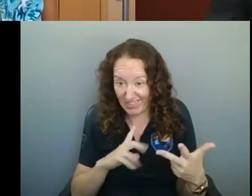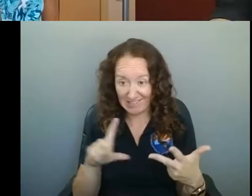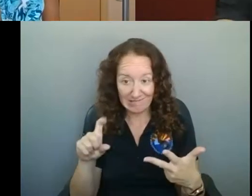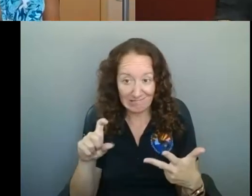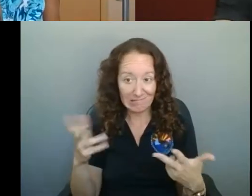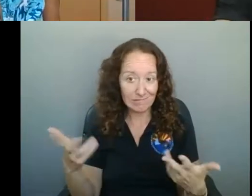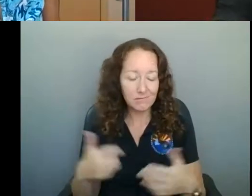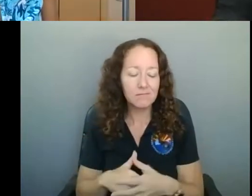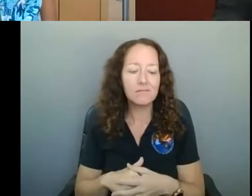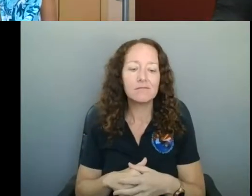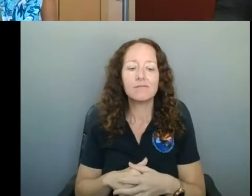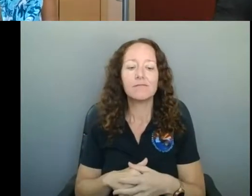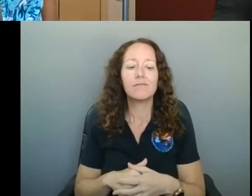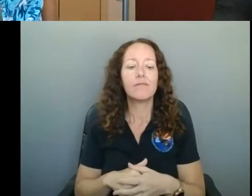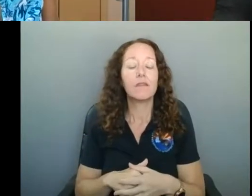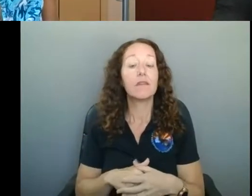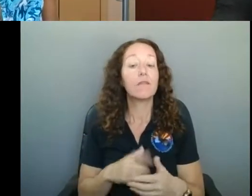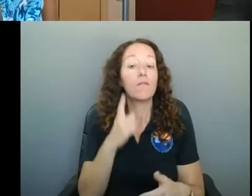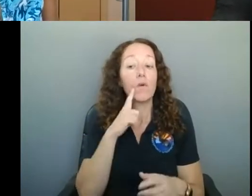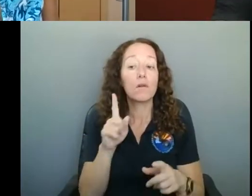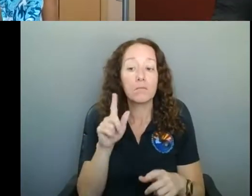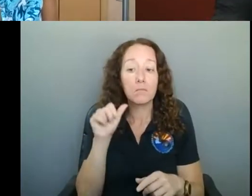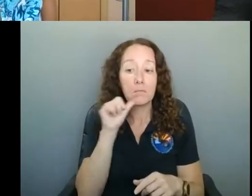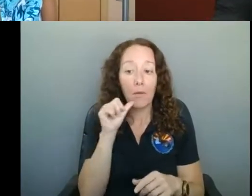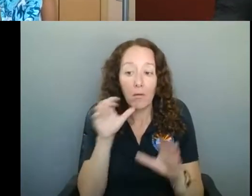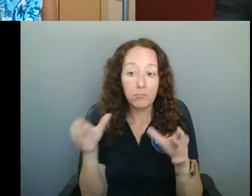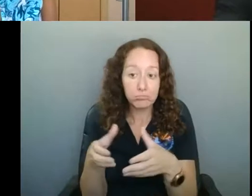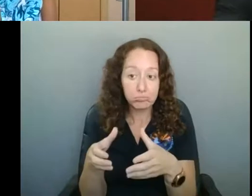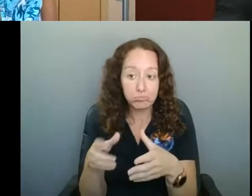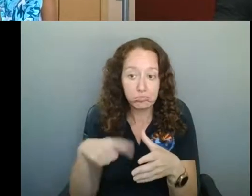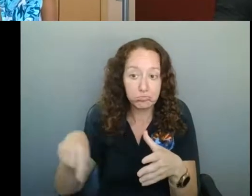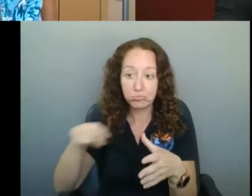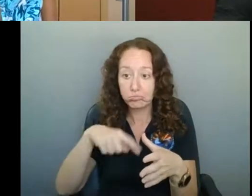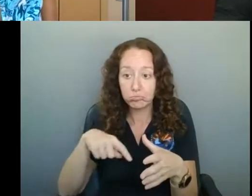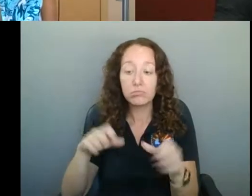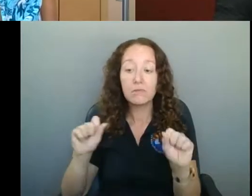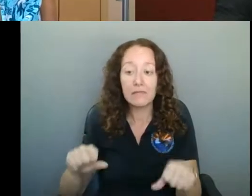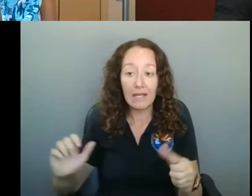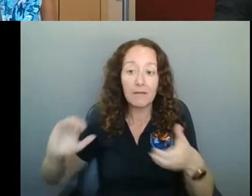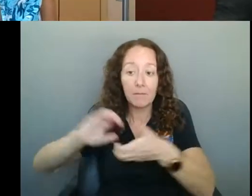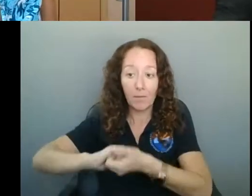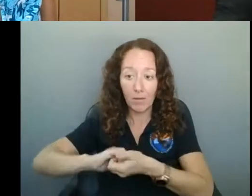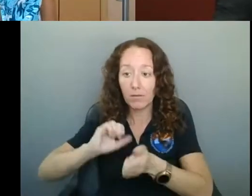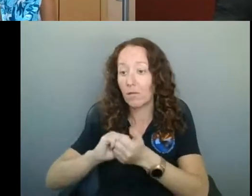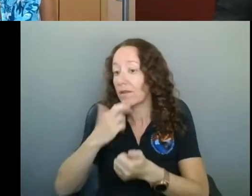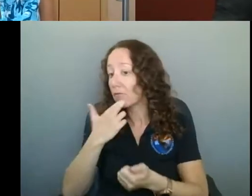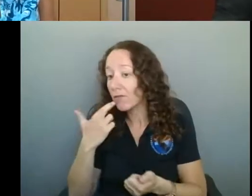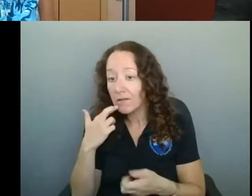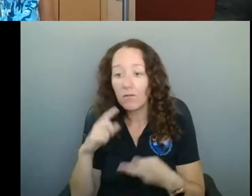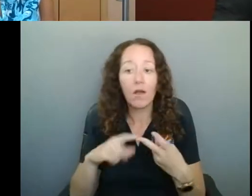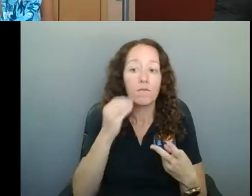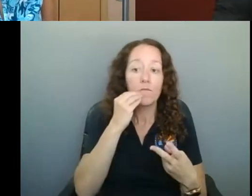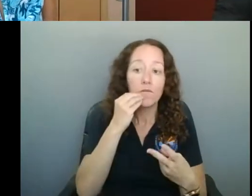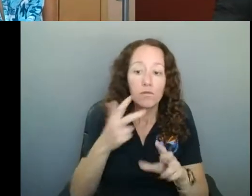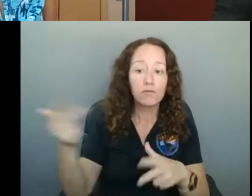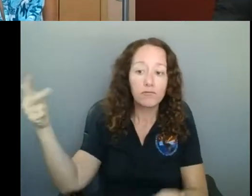So for those bars that can't, that can partner with either a food truck or a restaurant, are